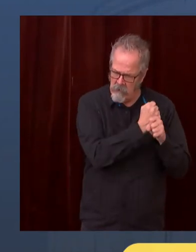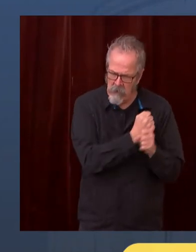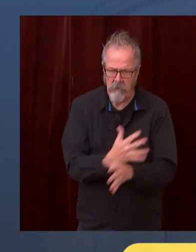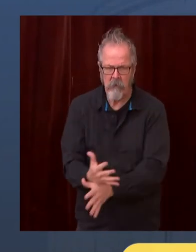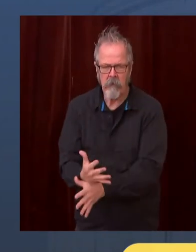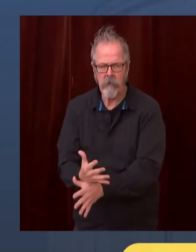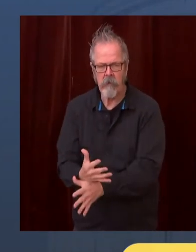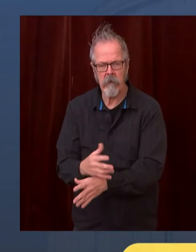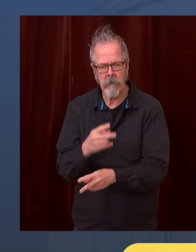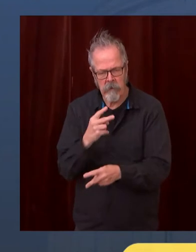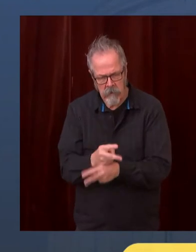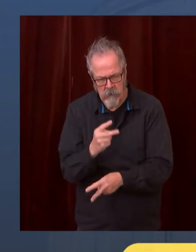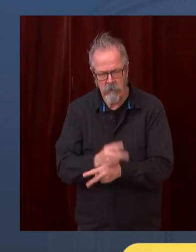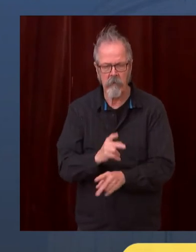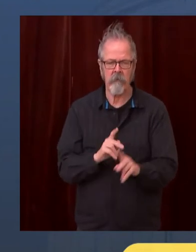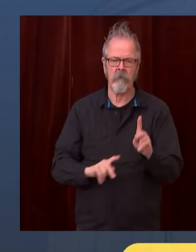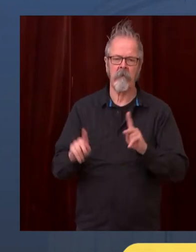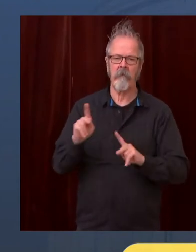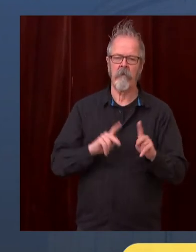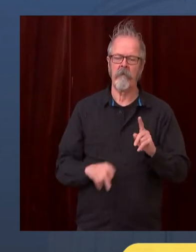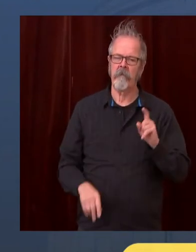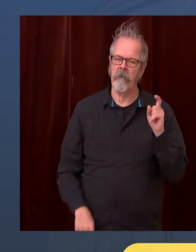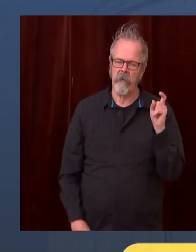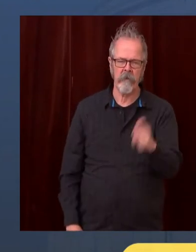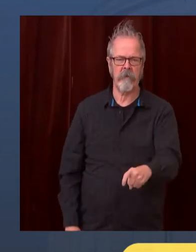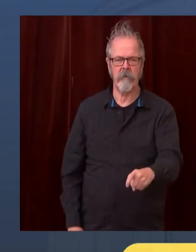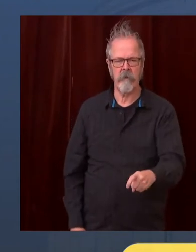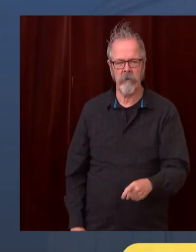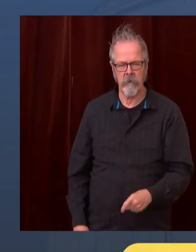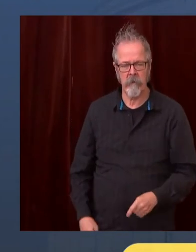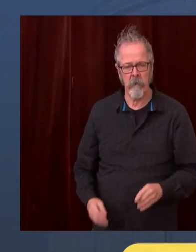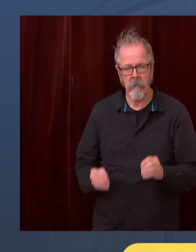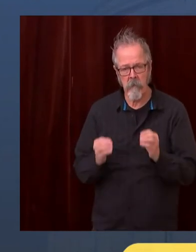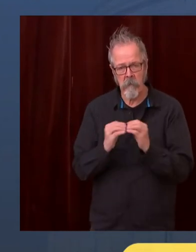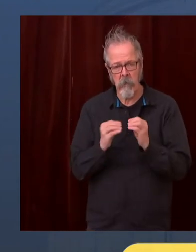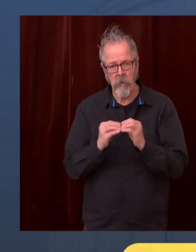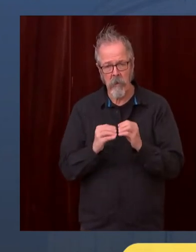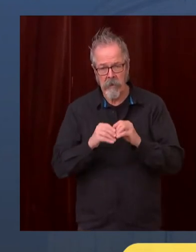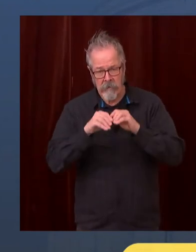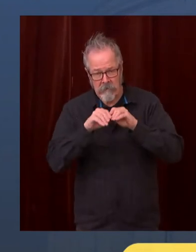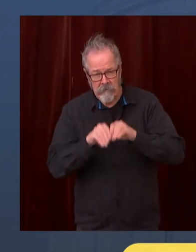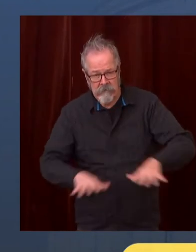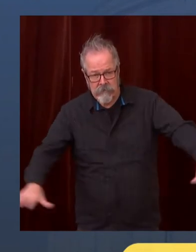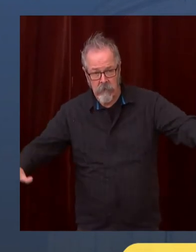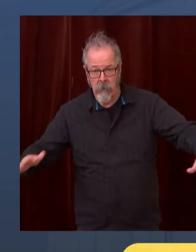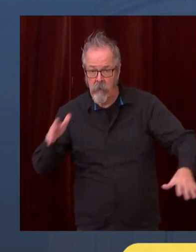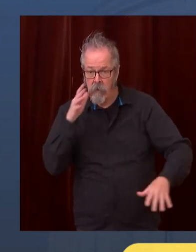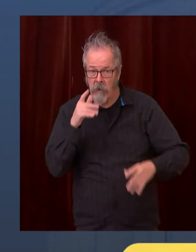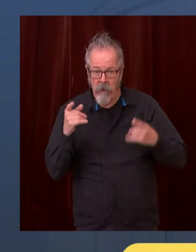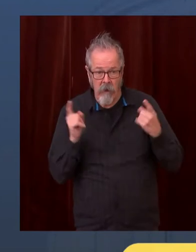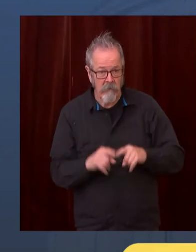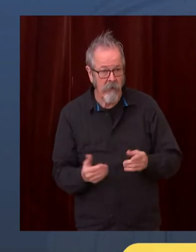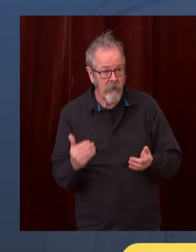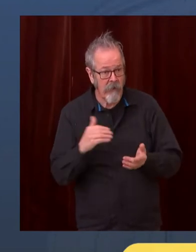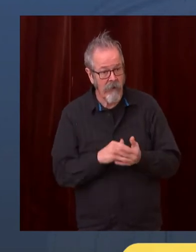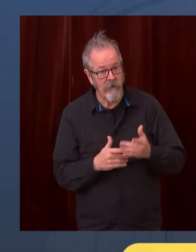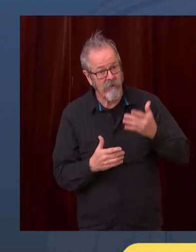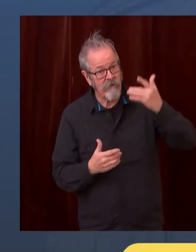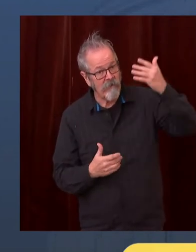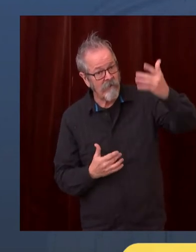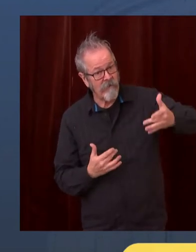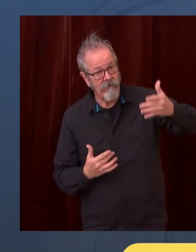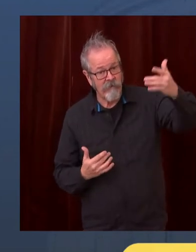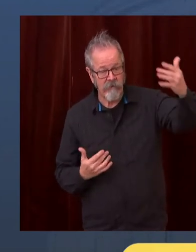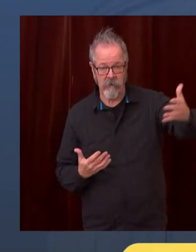will be lurking around the corner, so it's just incumbent on all of us to just continue to champion the importance of